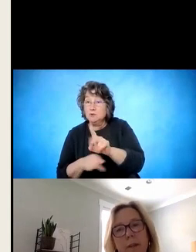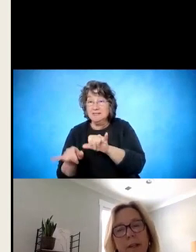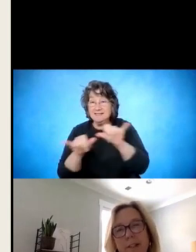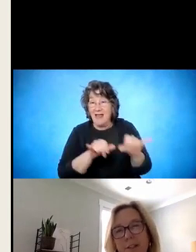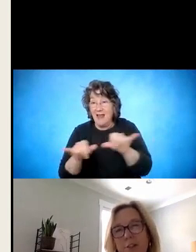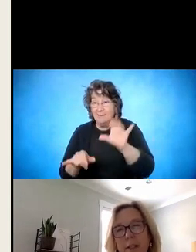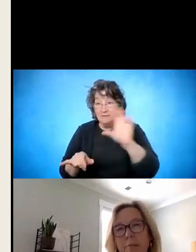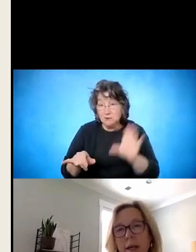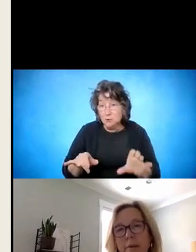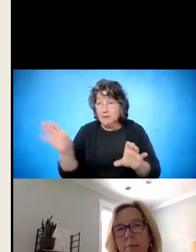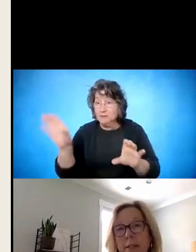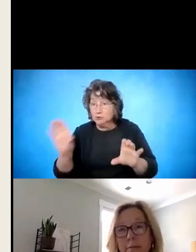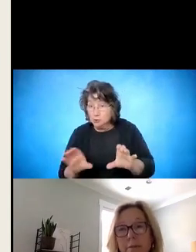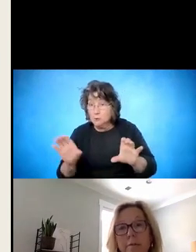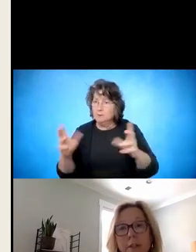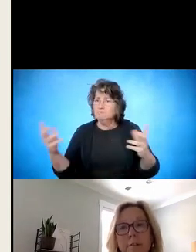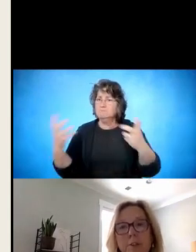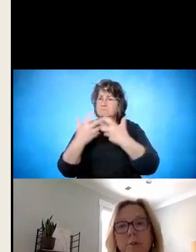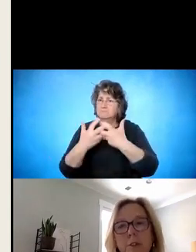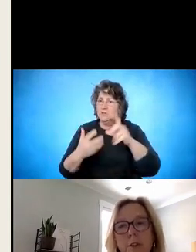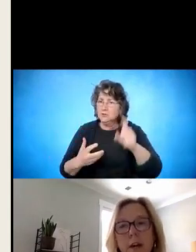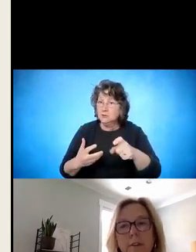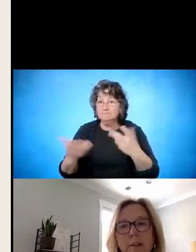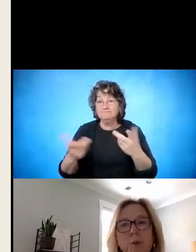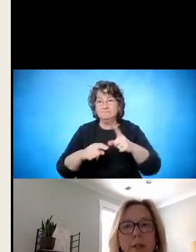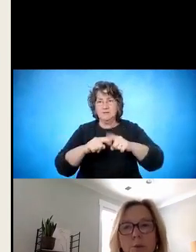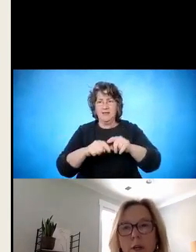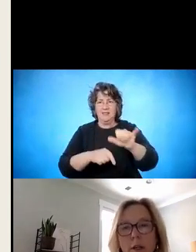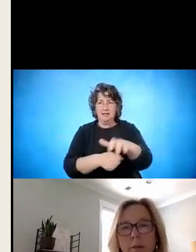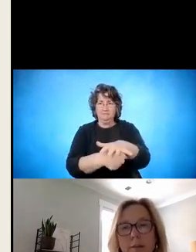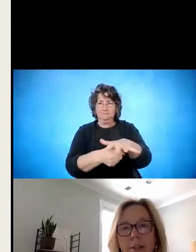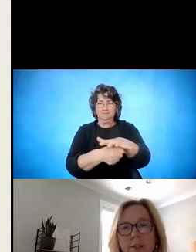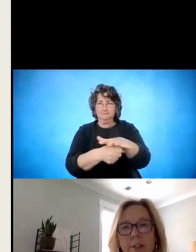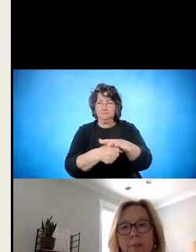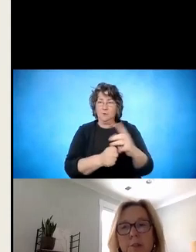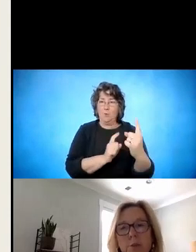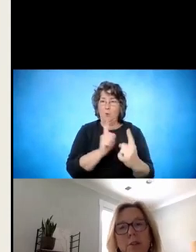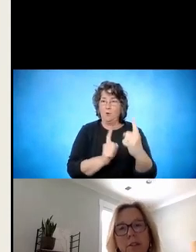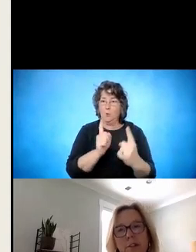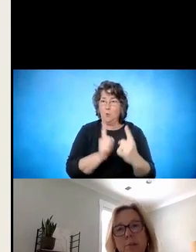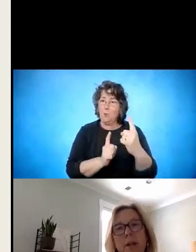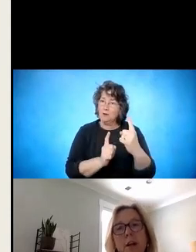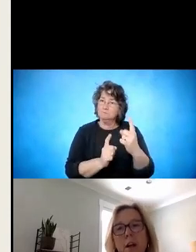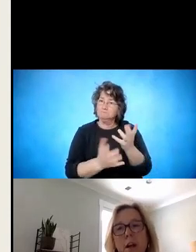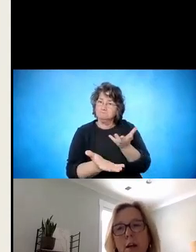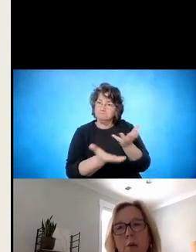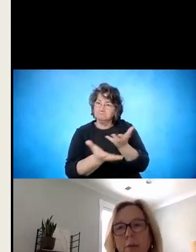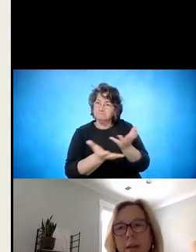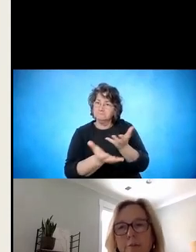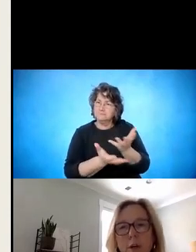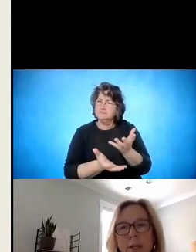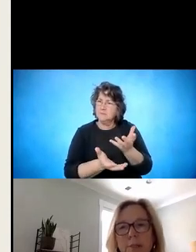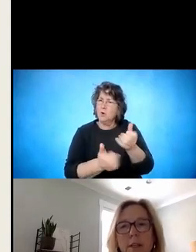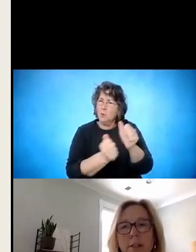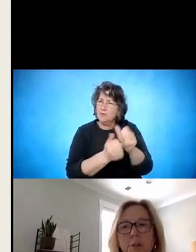there. within a district that might be different for different schools. So having those one-to-one conversations with school to determine what